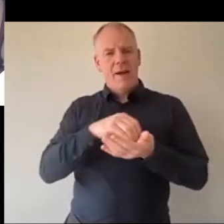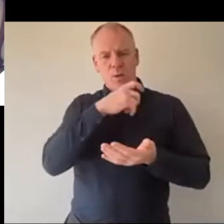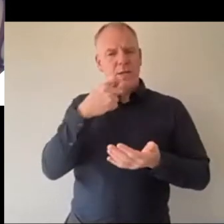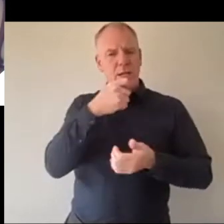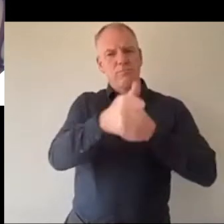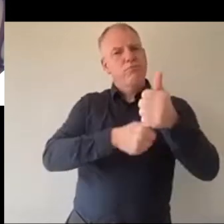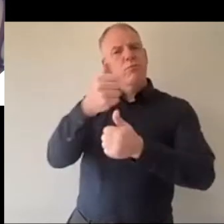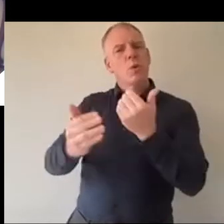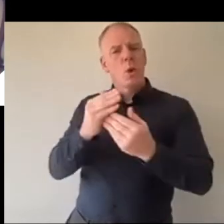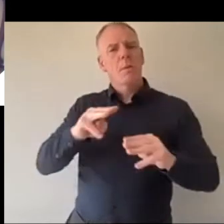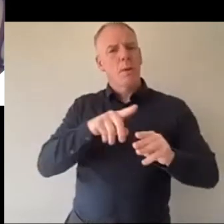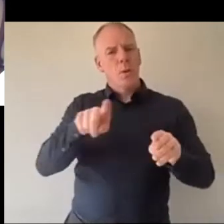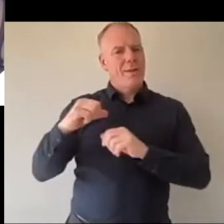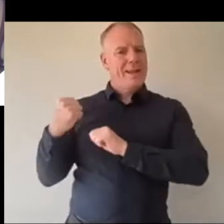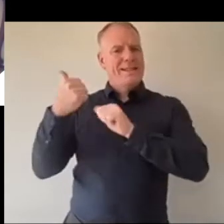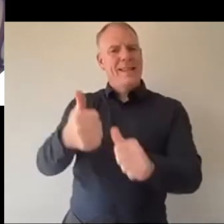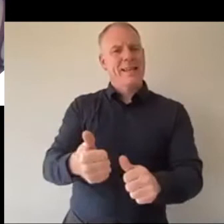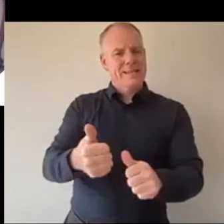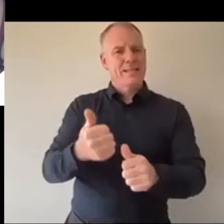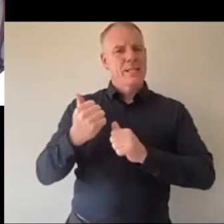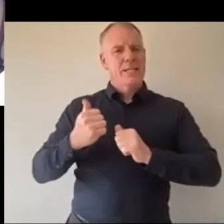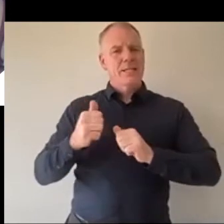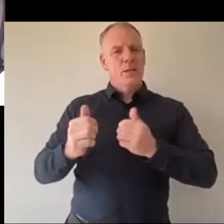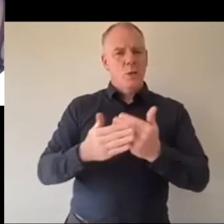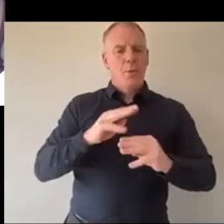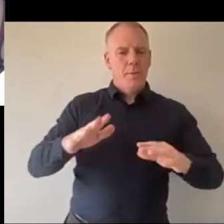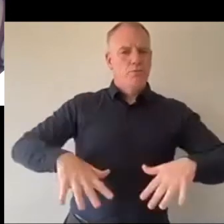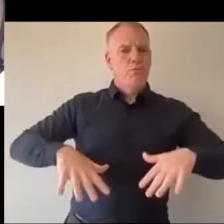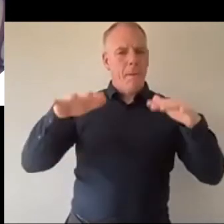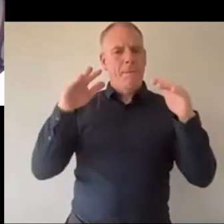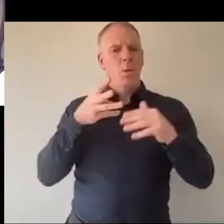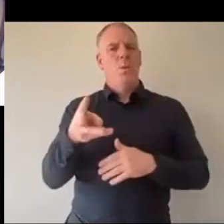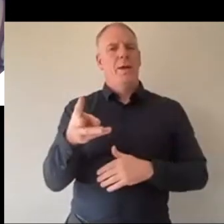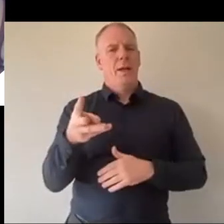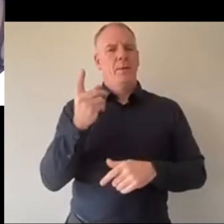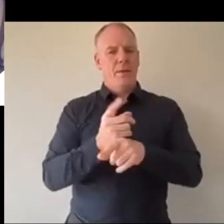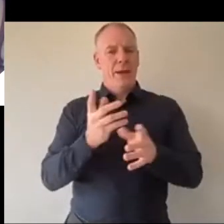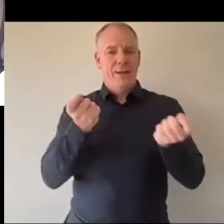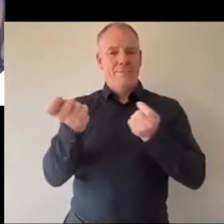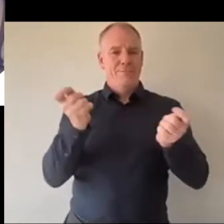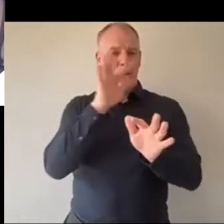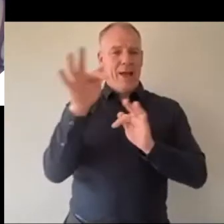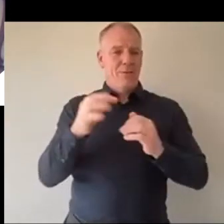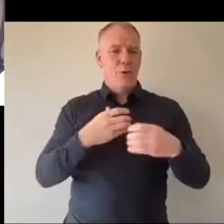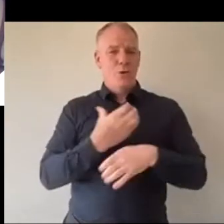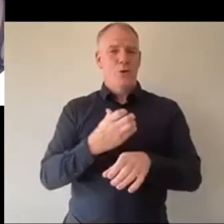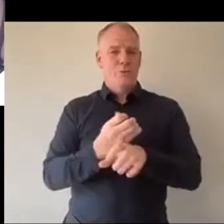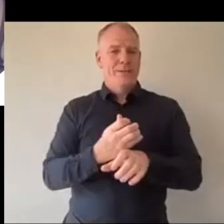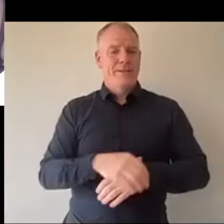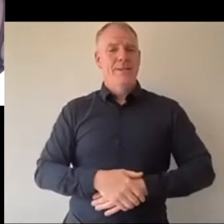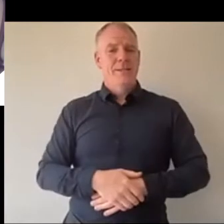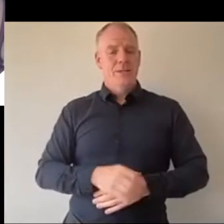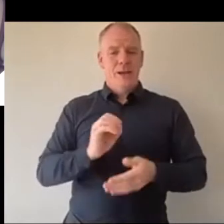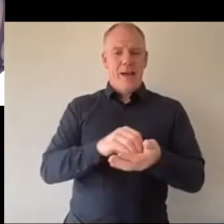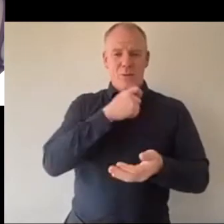are the next generation that will end up running this country so I have to say